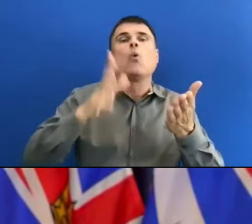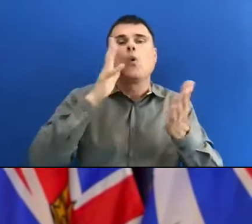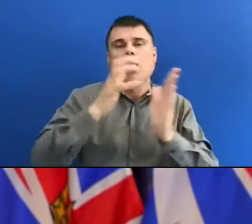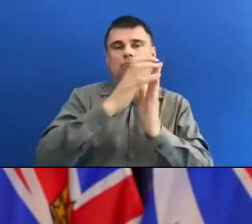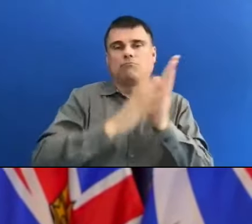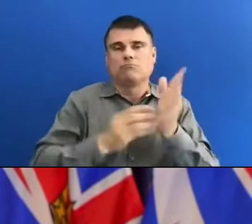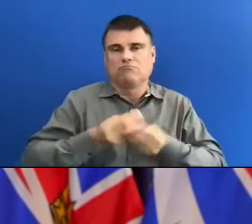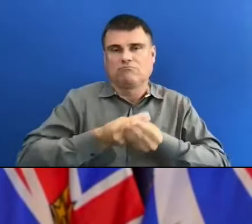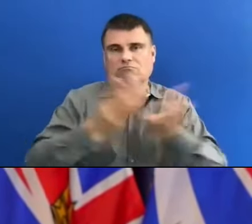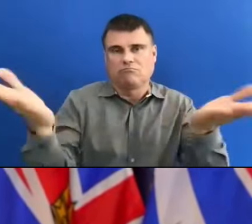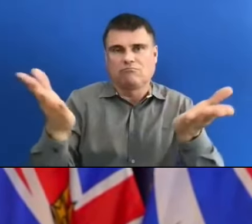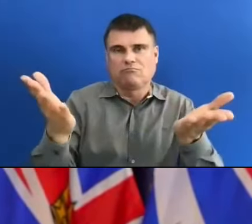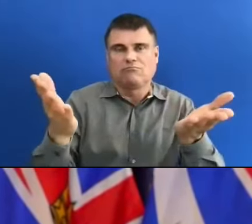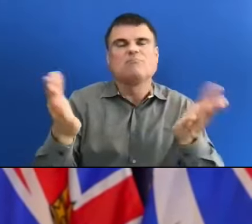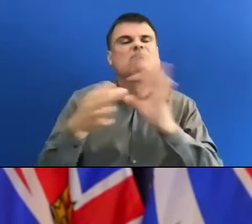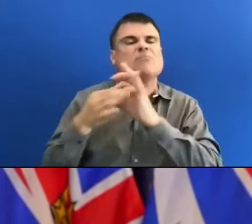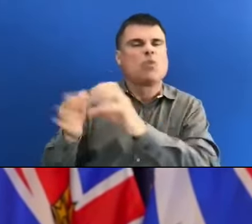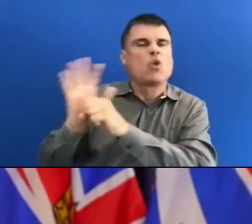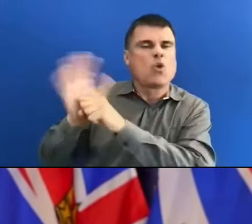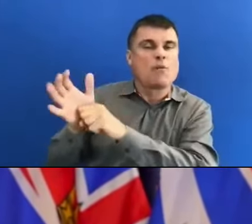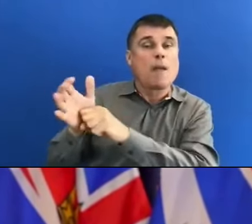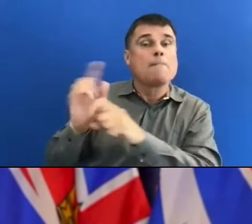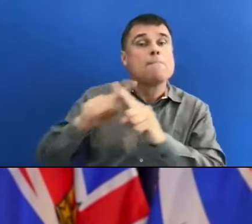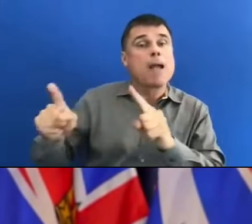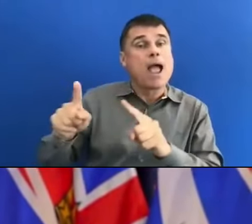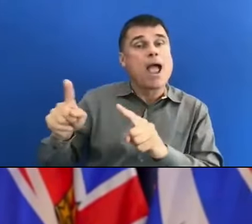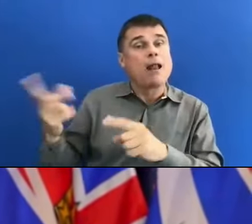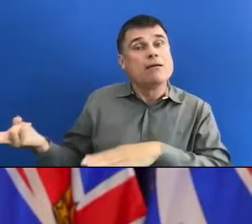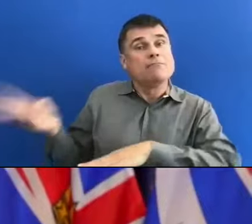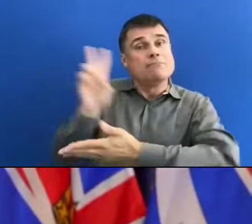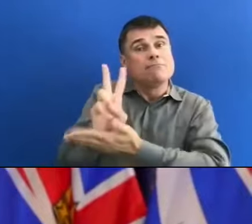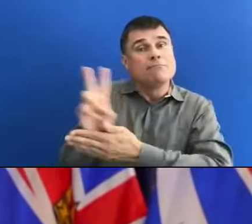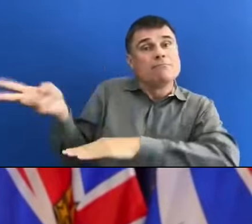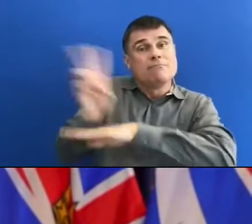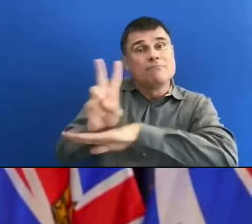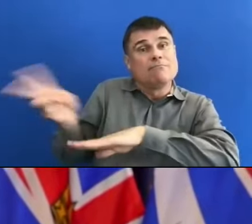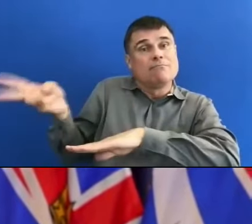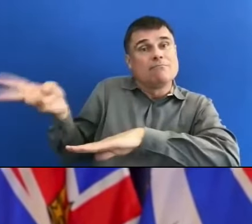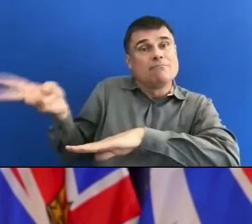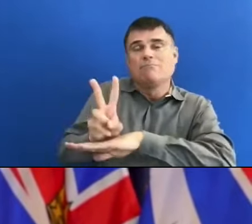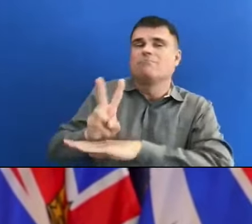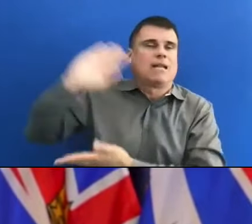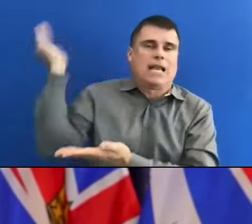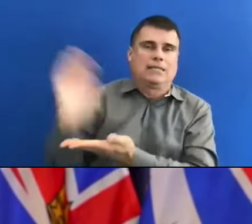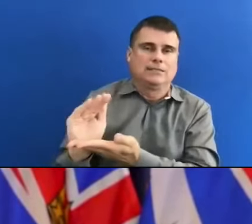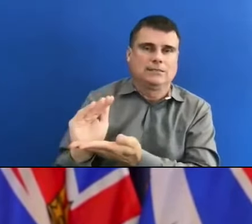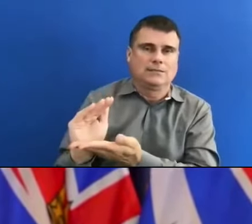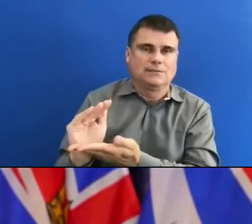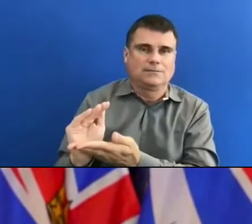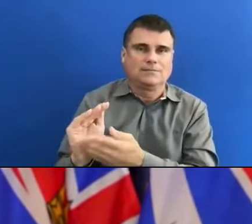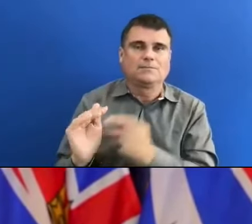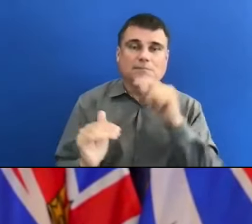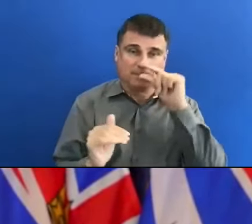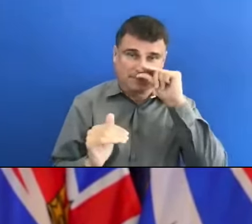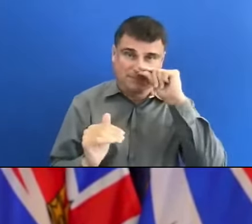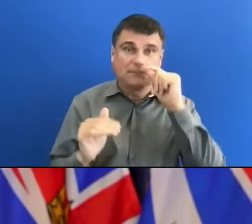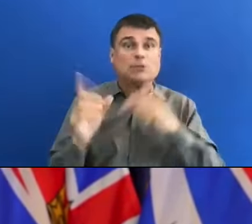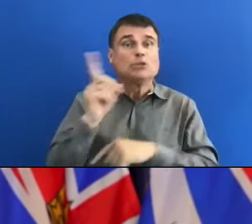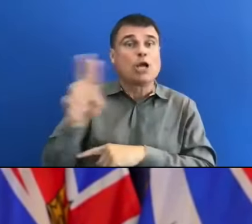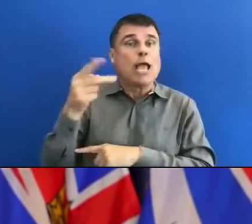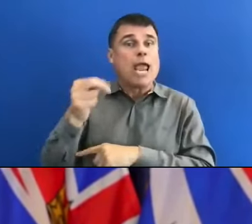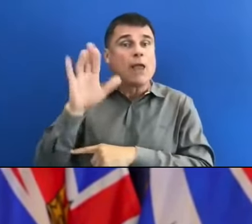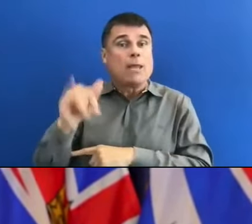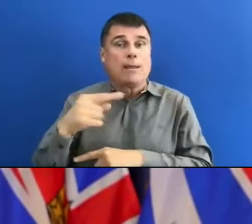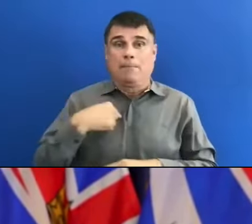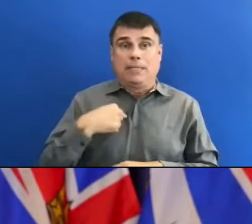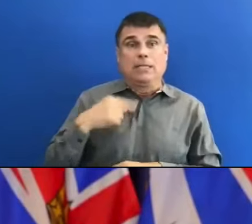-19. Now, Dr. Henry and I are still going to be around, and still going to be available to you, to answer questions, and obviously,